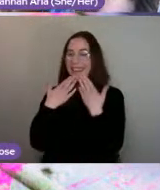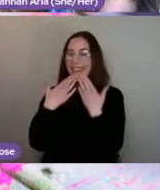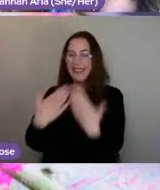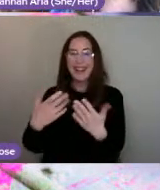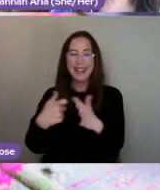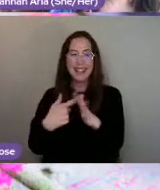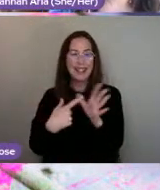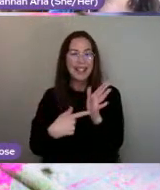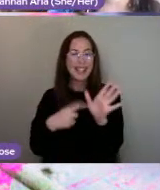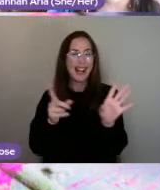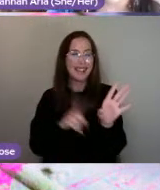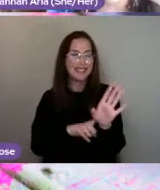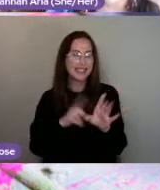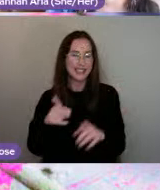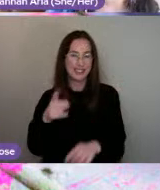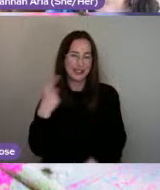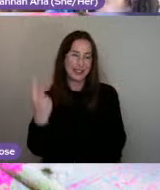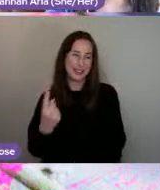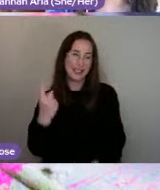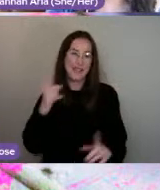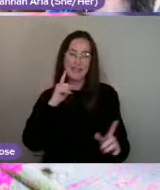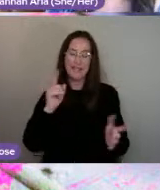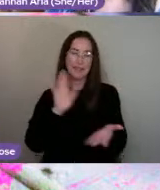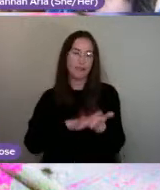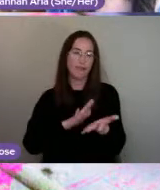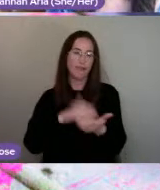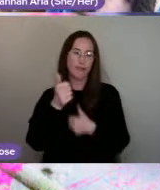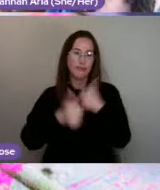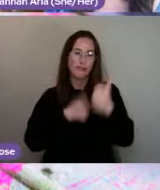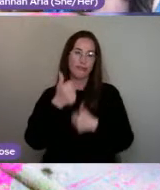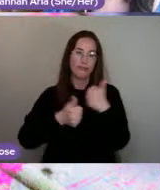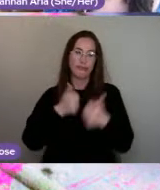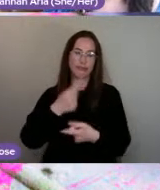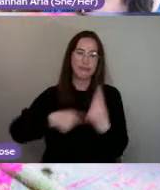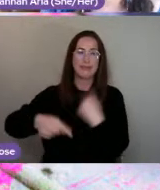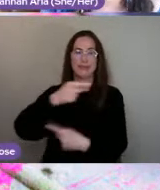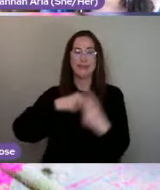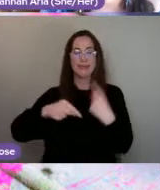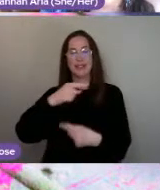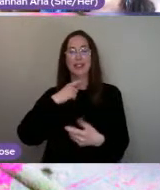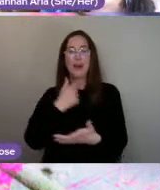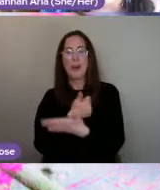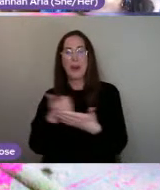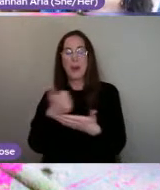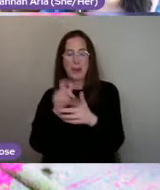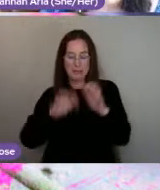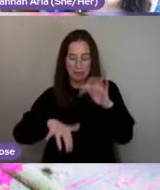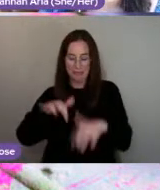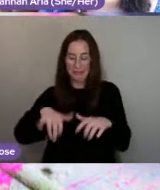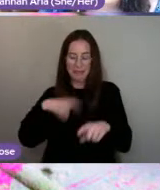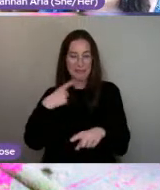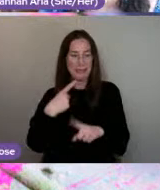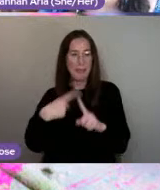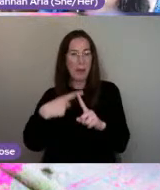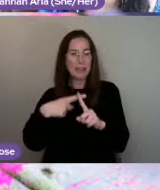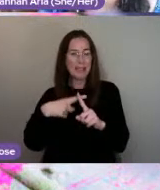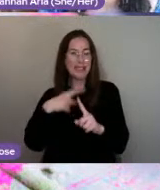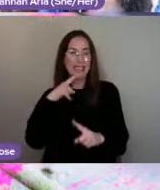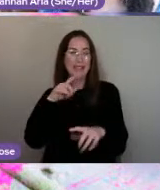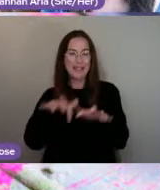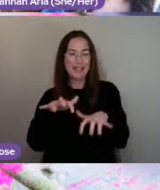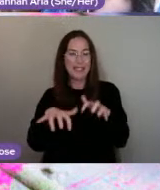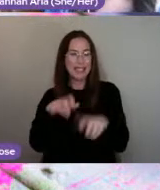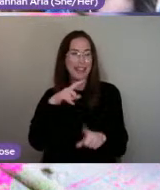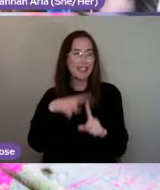Katie is a cheerleader amongst us. She's always putting nice, positive things in the chat and cheering other people on.